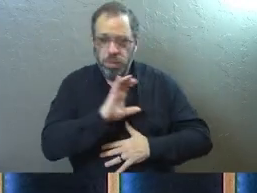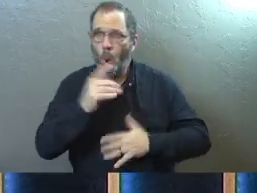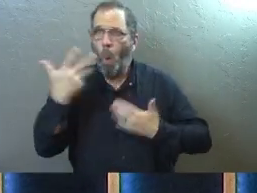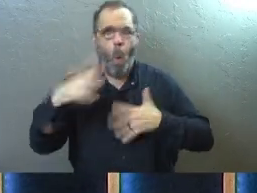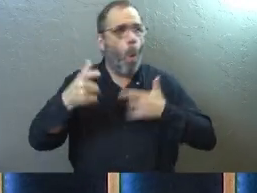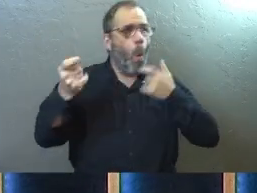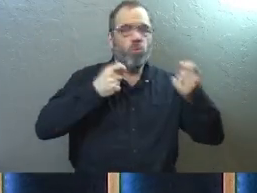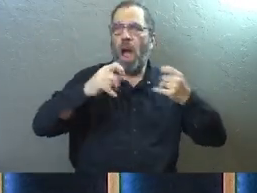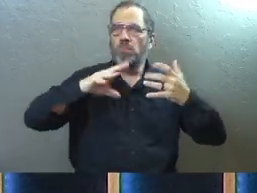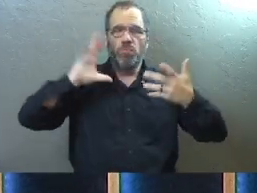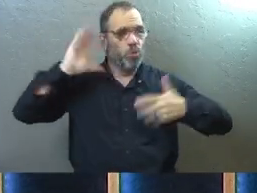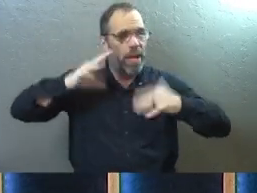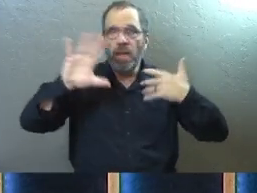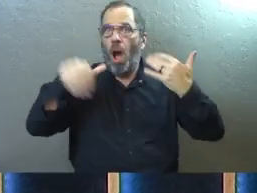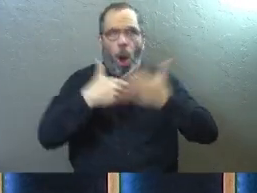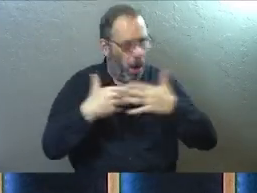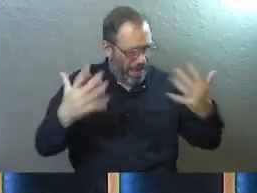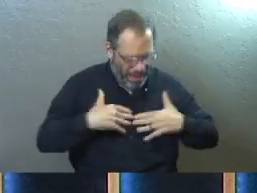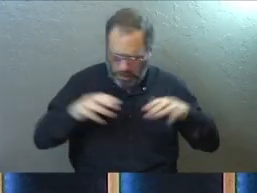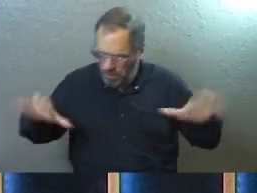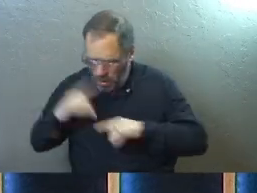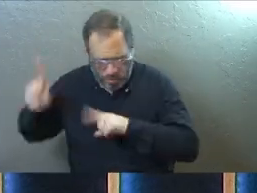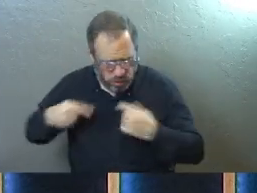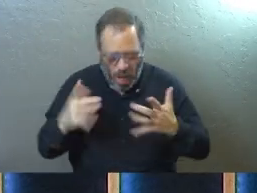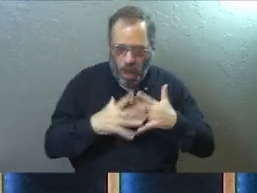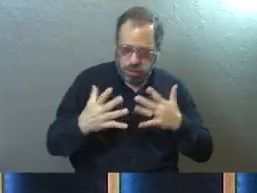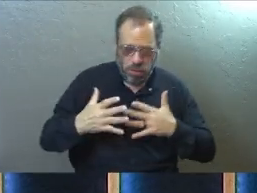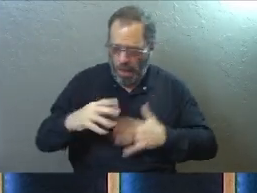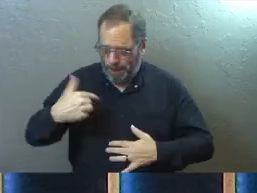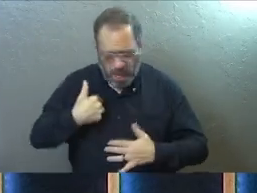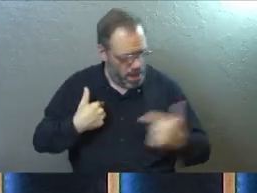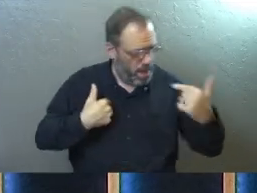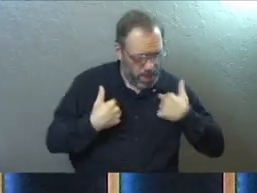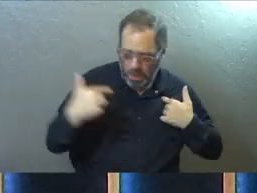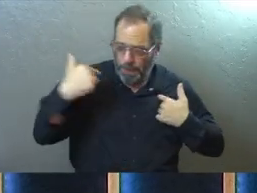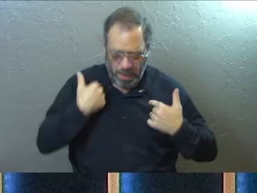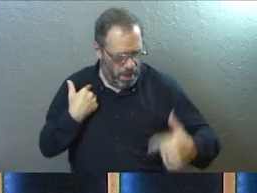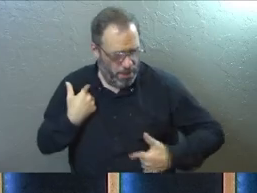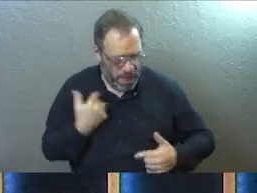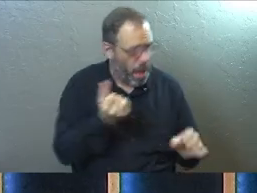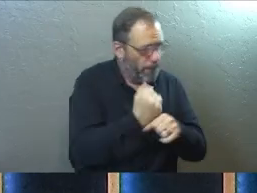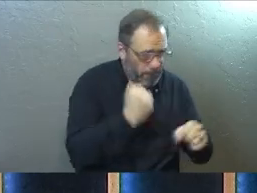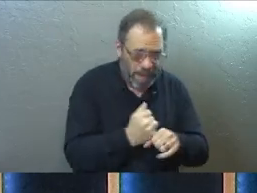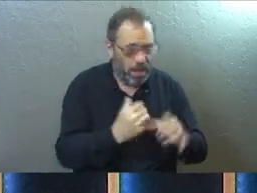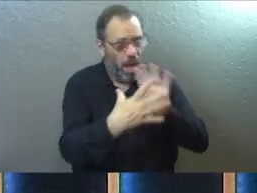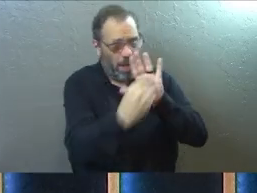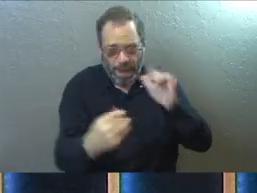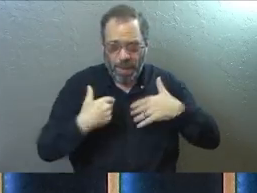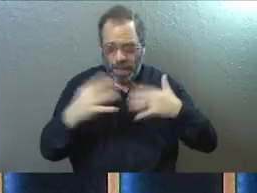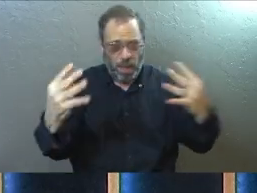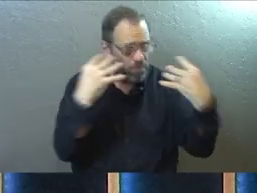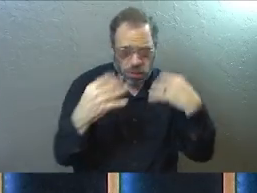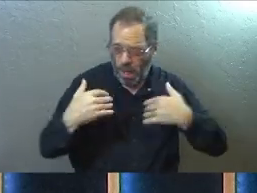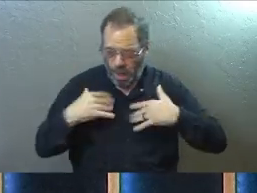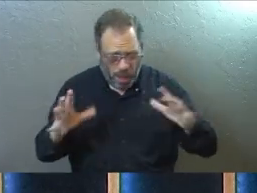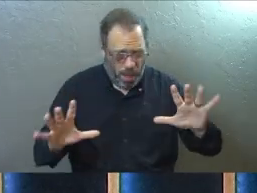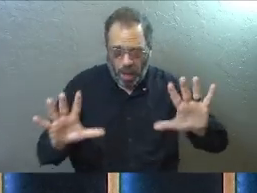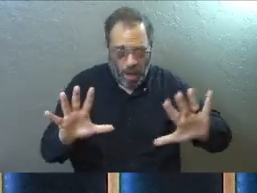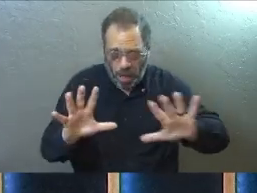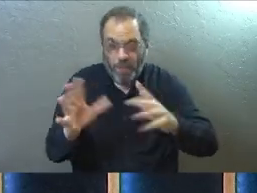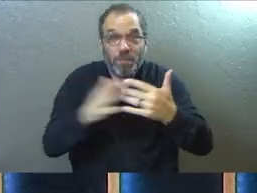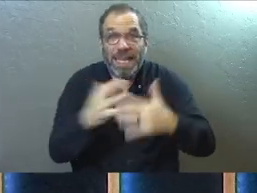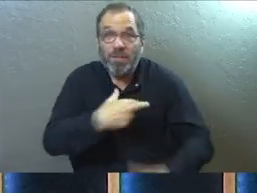control. Oh God, every single thing that I do is driven by me trying to shape people's image of me all the time.